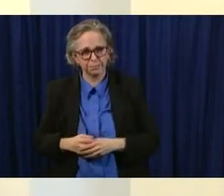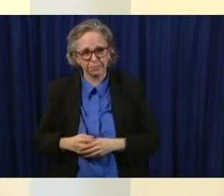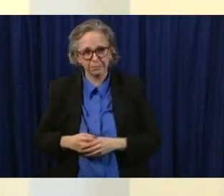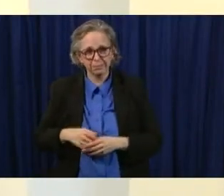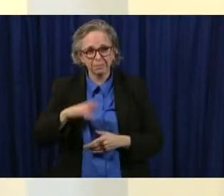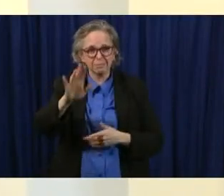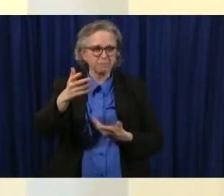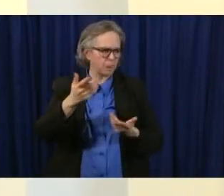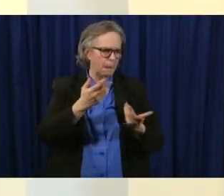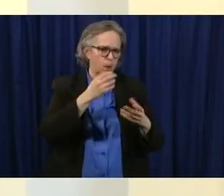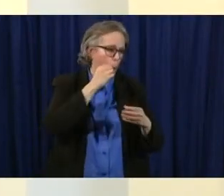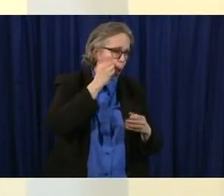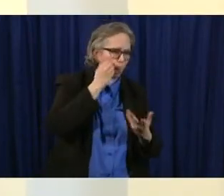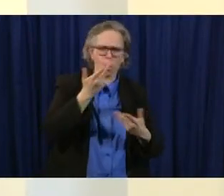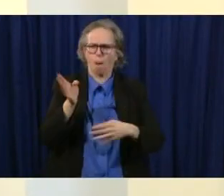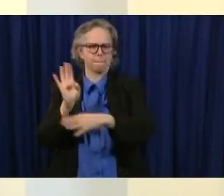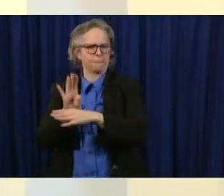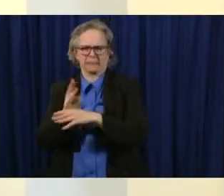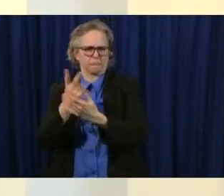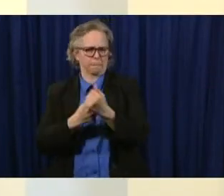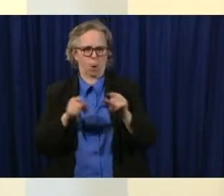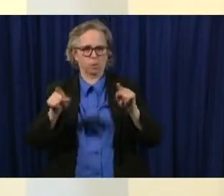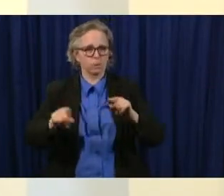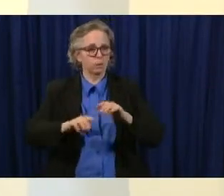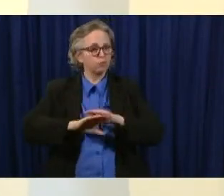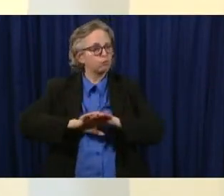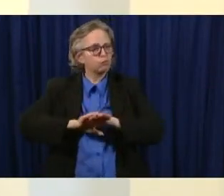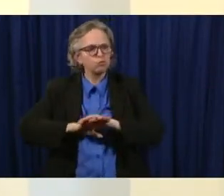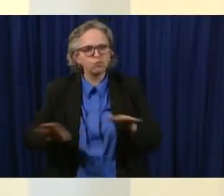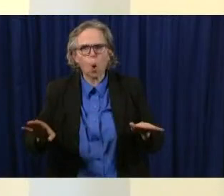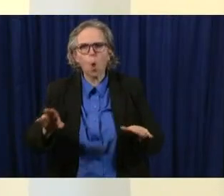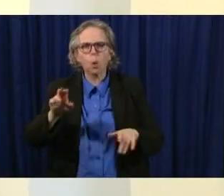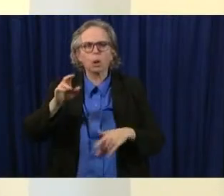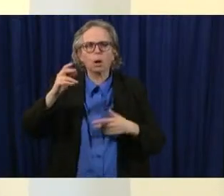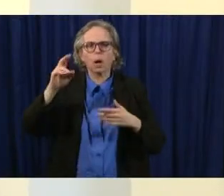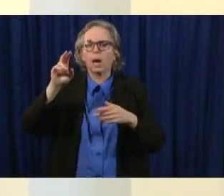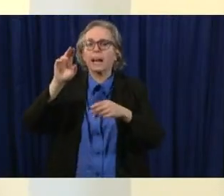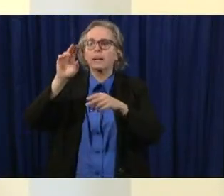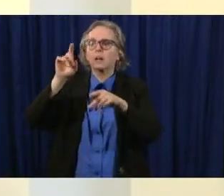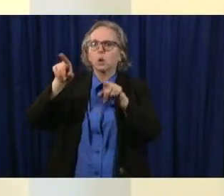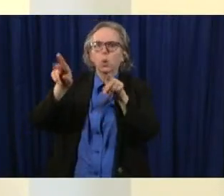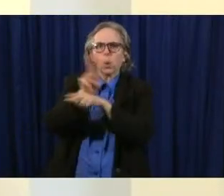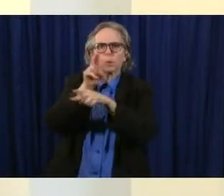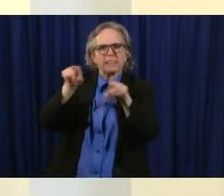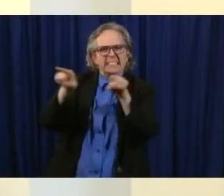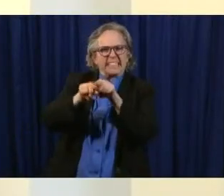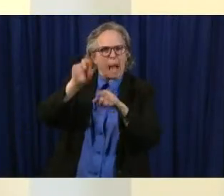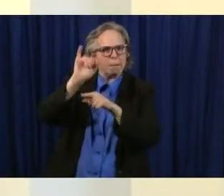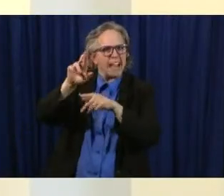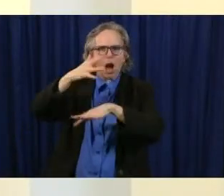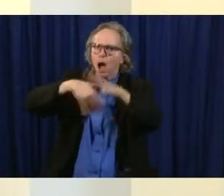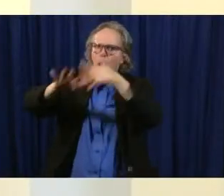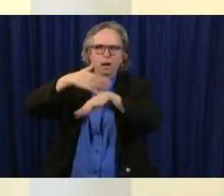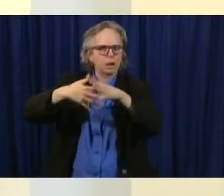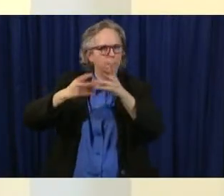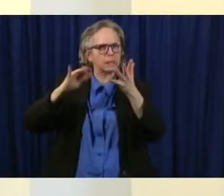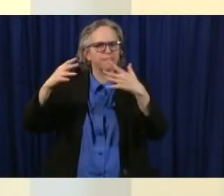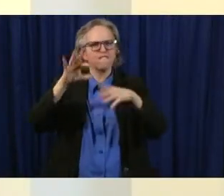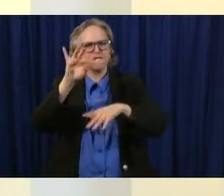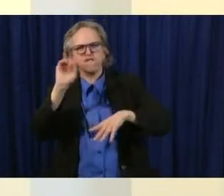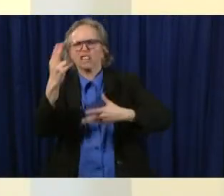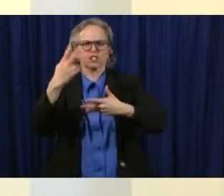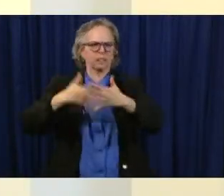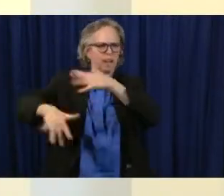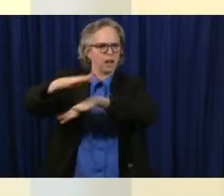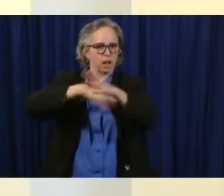you can talk to your heating and cooling person about that but sometimes if you put it on to recirculate and that's a way to kind of keep